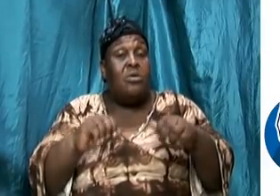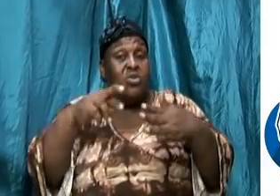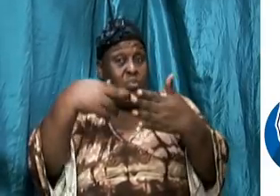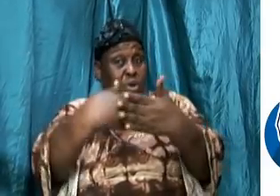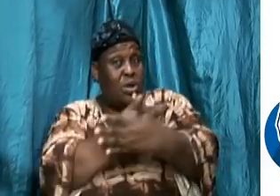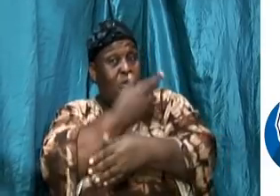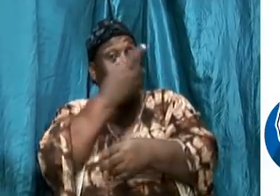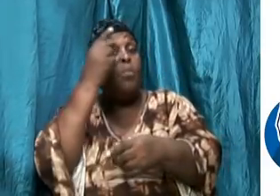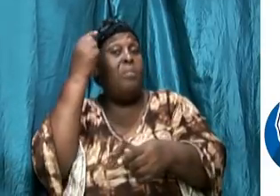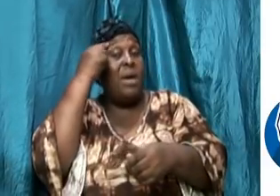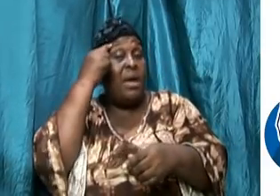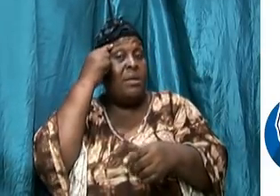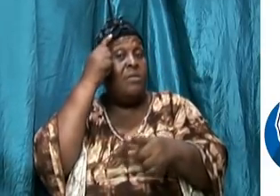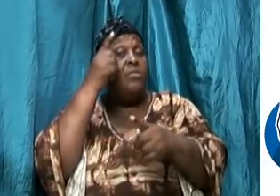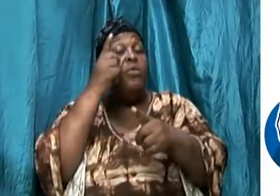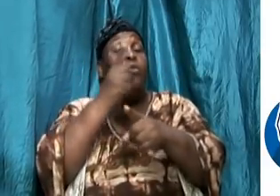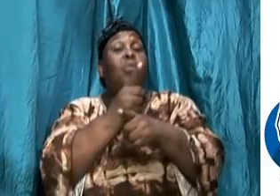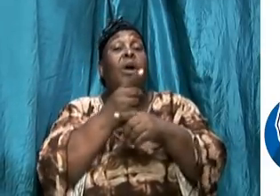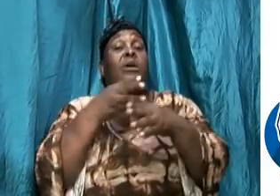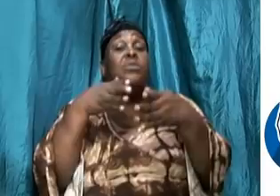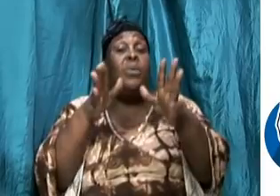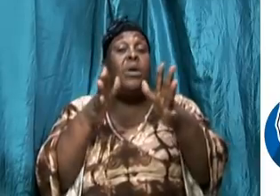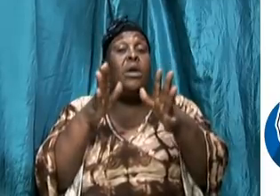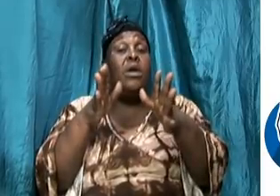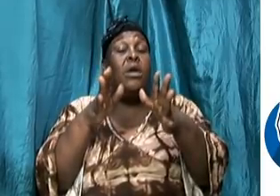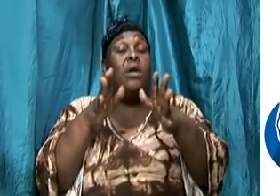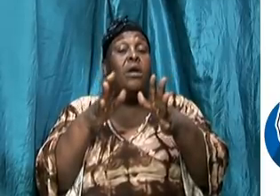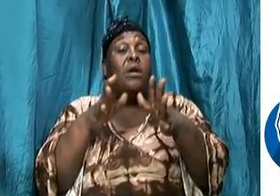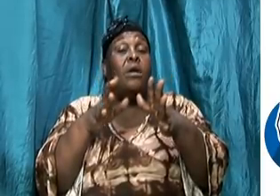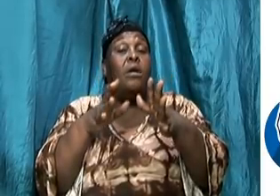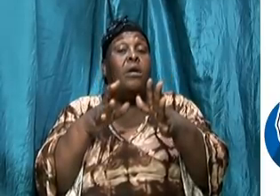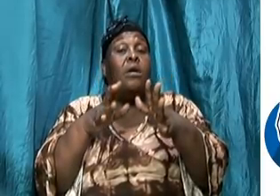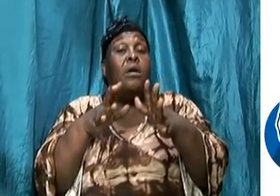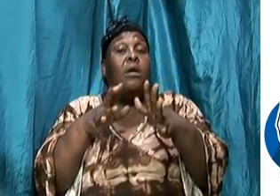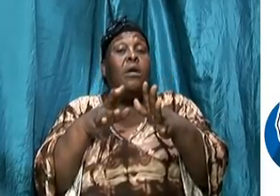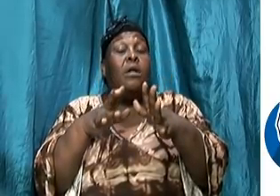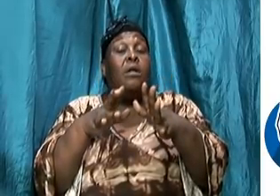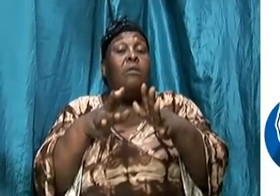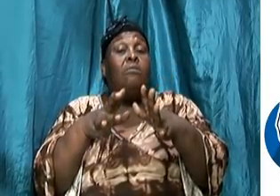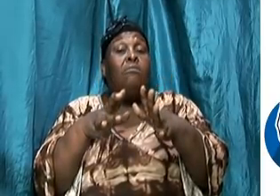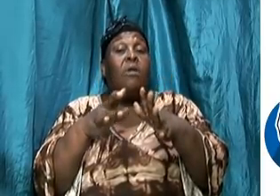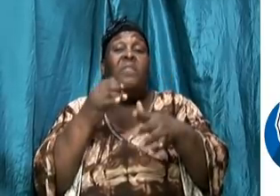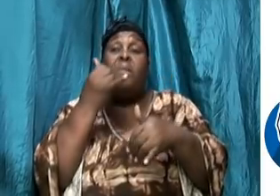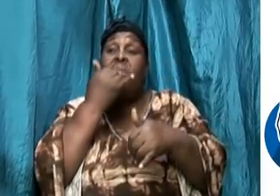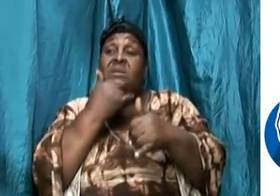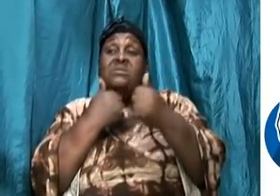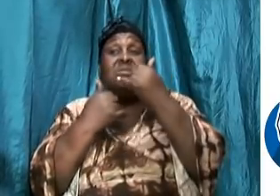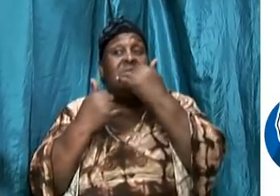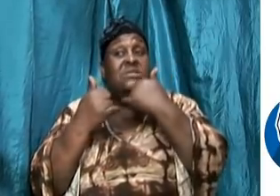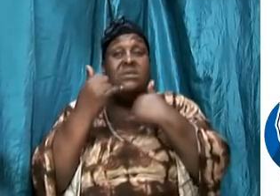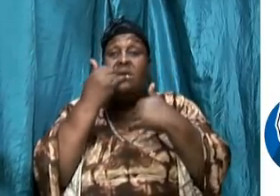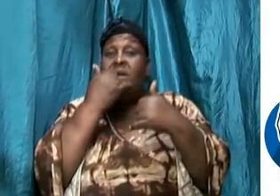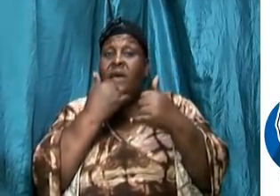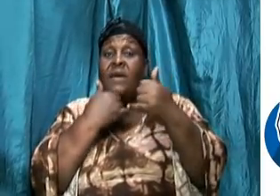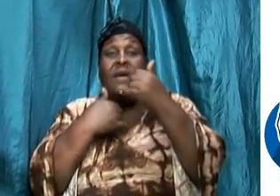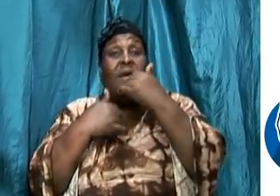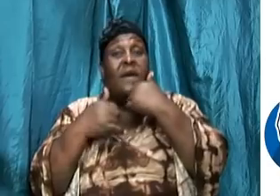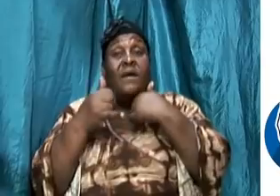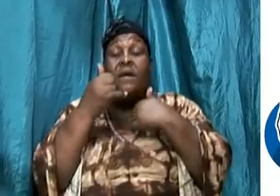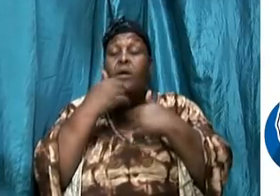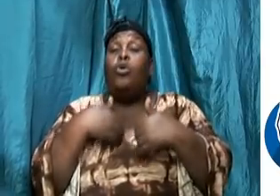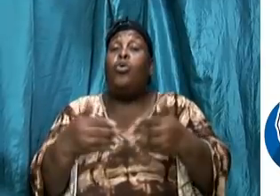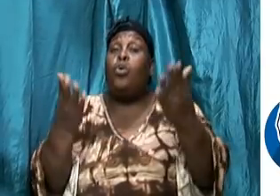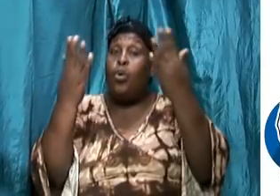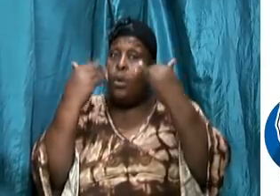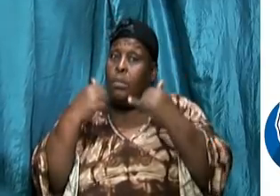result the strong holes are going to continue to exert power in the life of a Christian